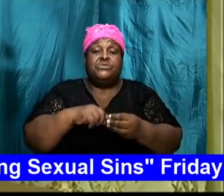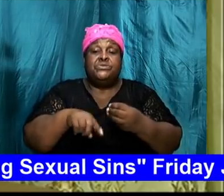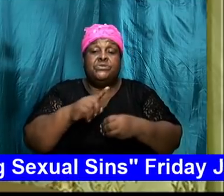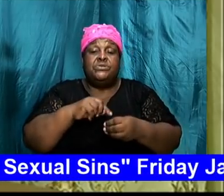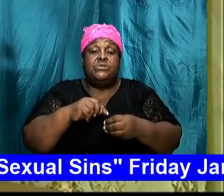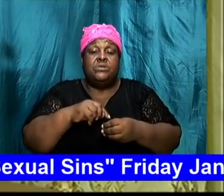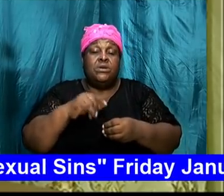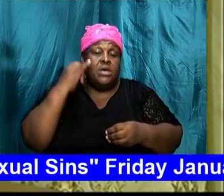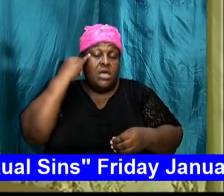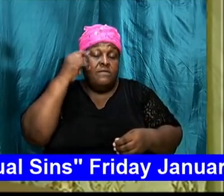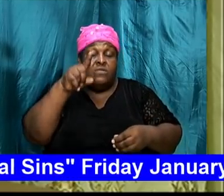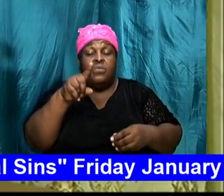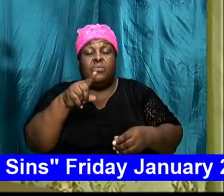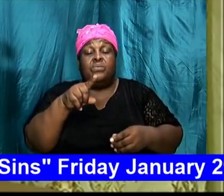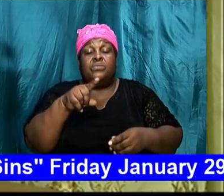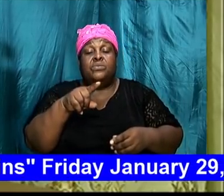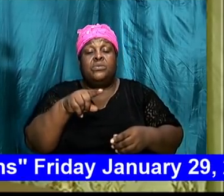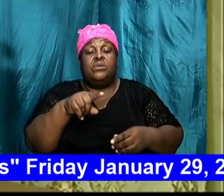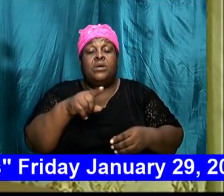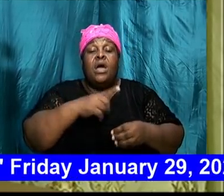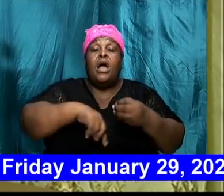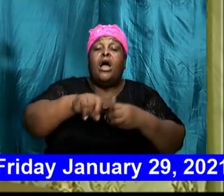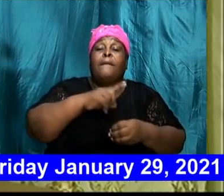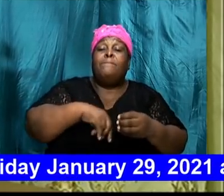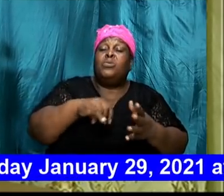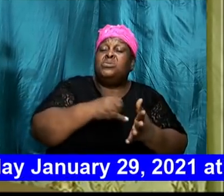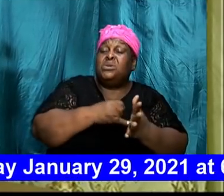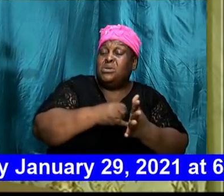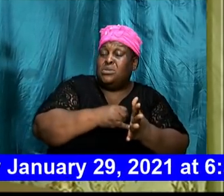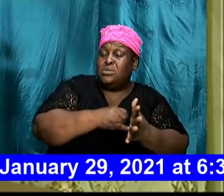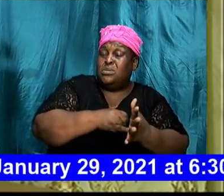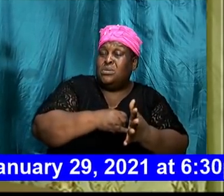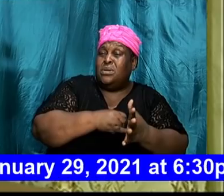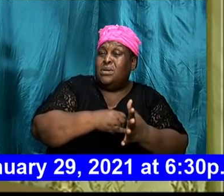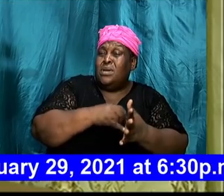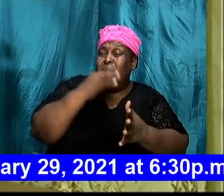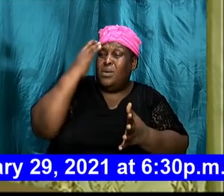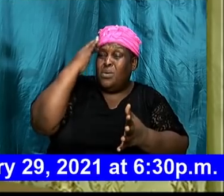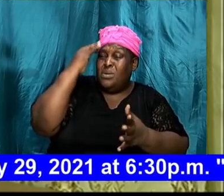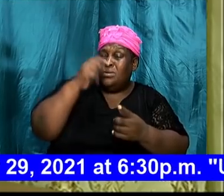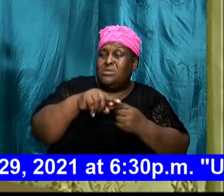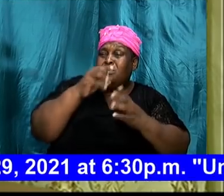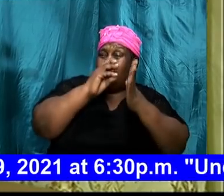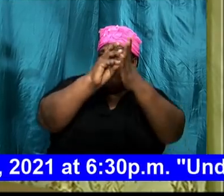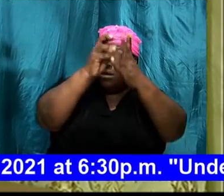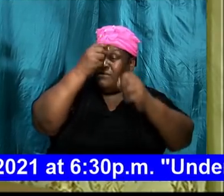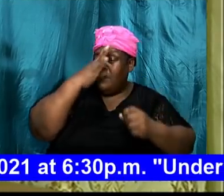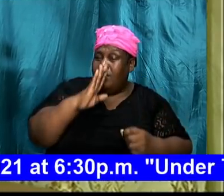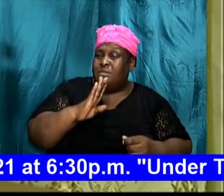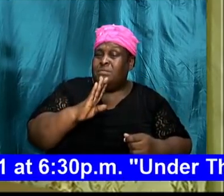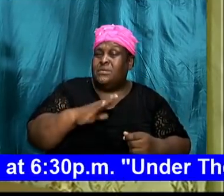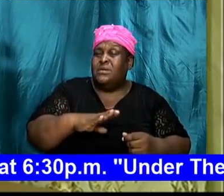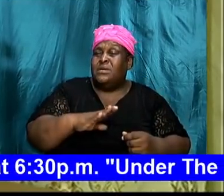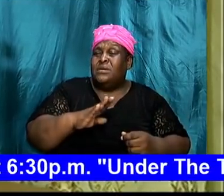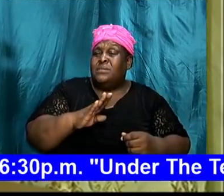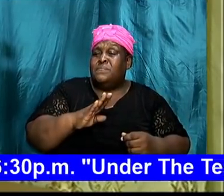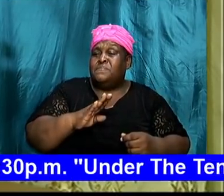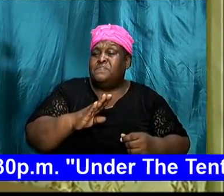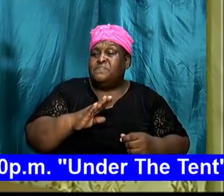if you are going about it according to God's will it